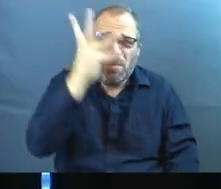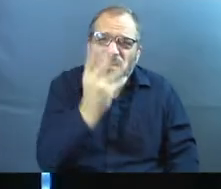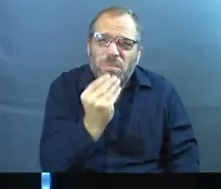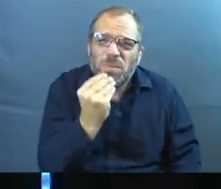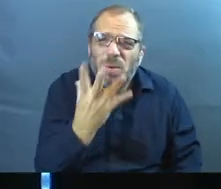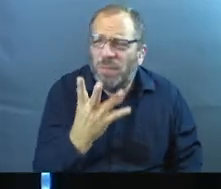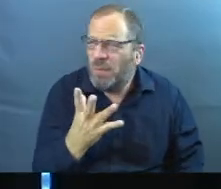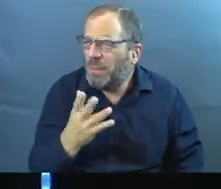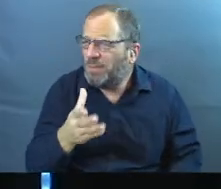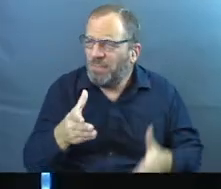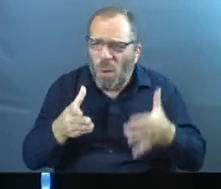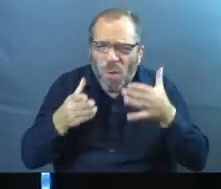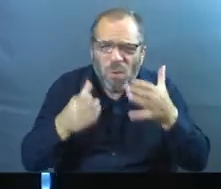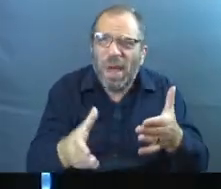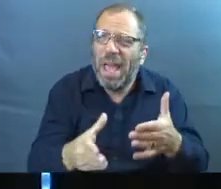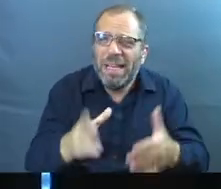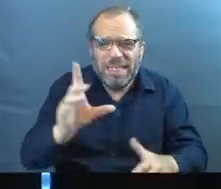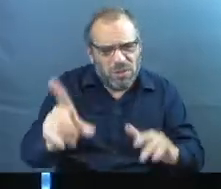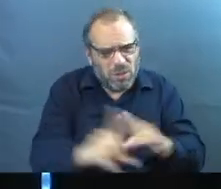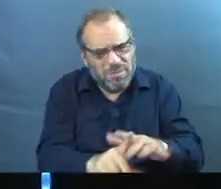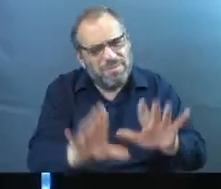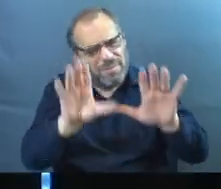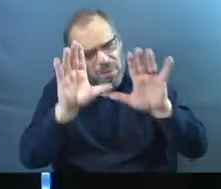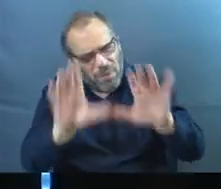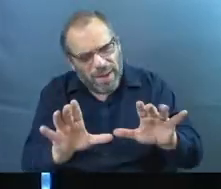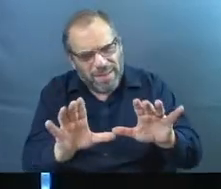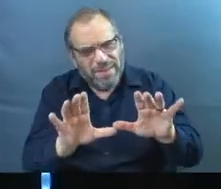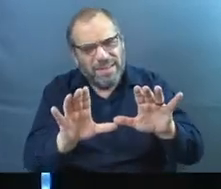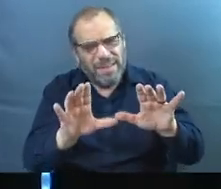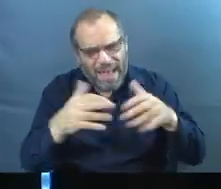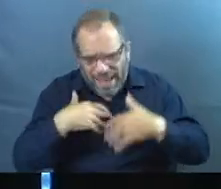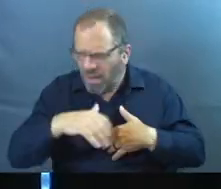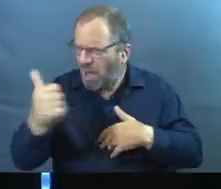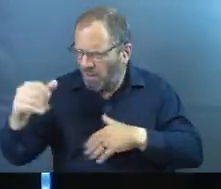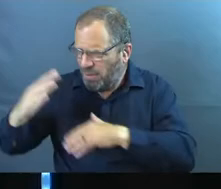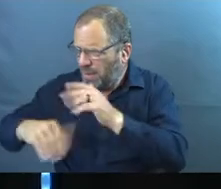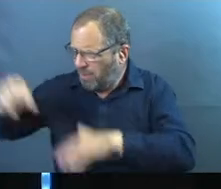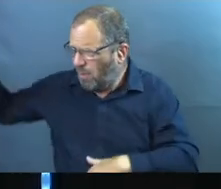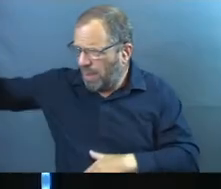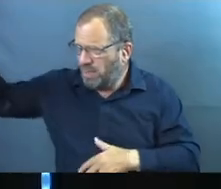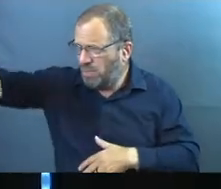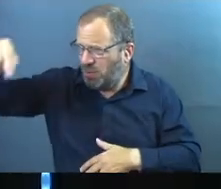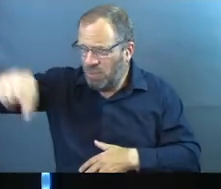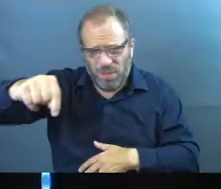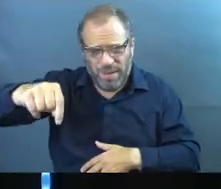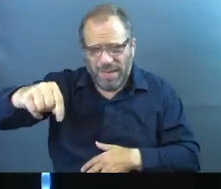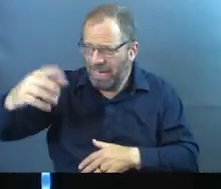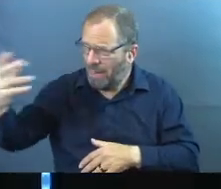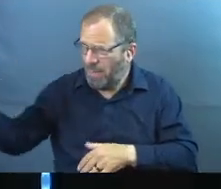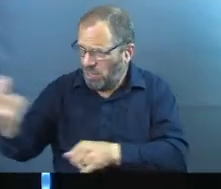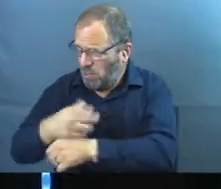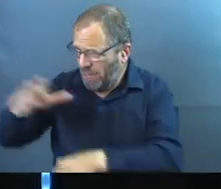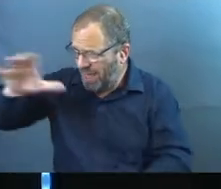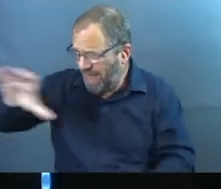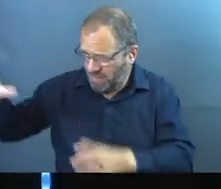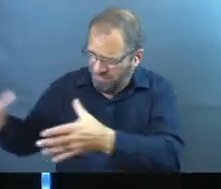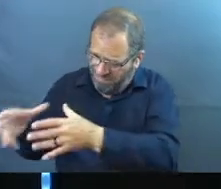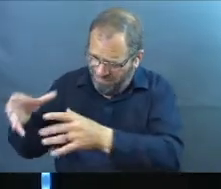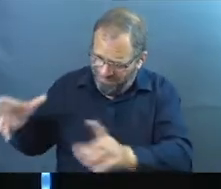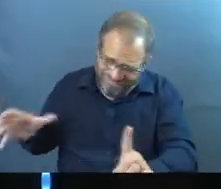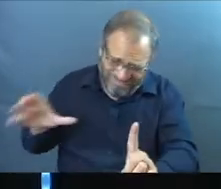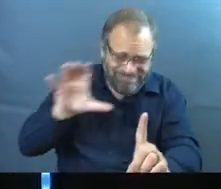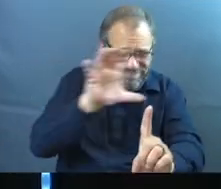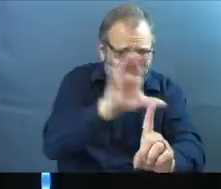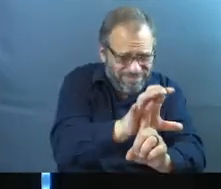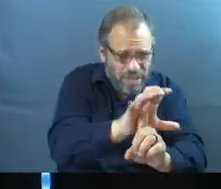creativity and all the things that he can do, he comes in, goes, hey, I built others and I want to use others. I'm going to use